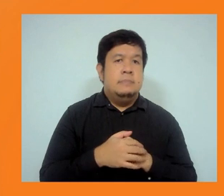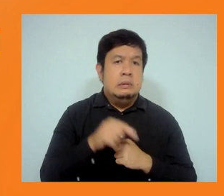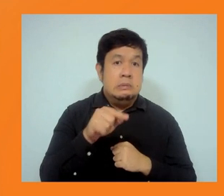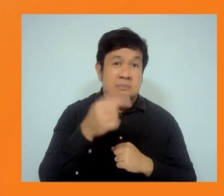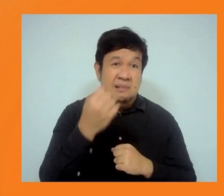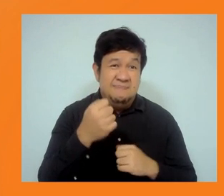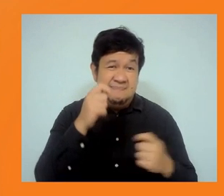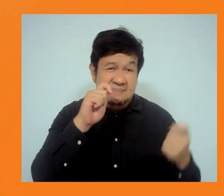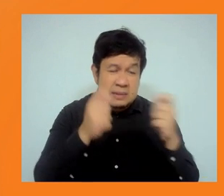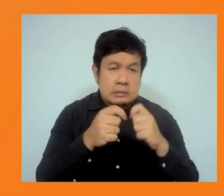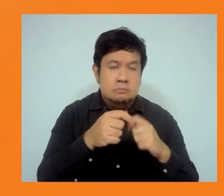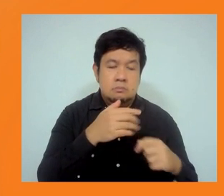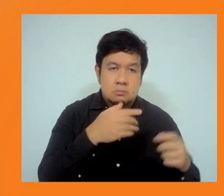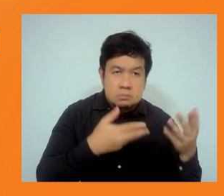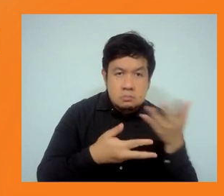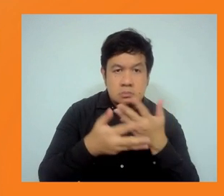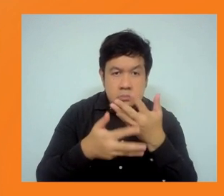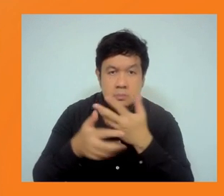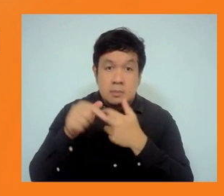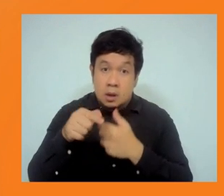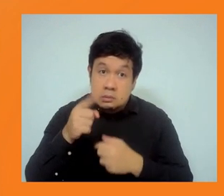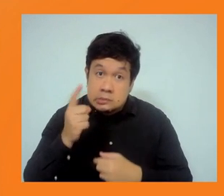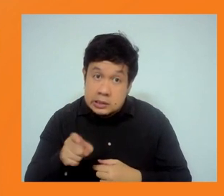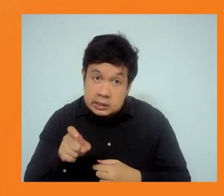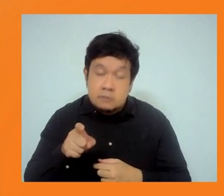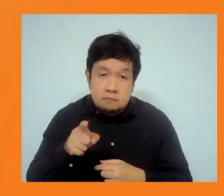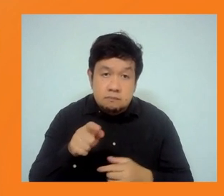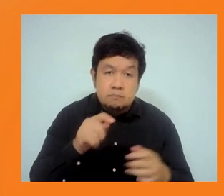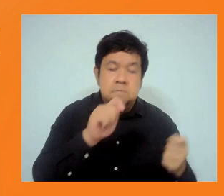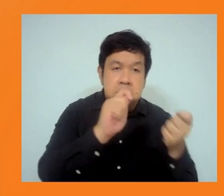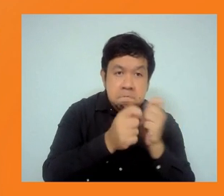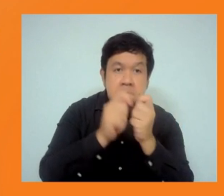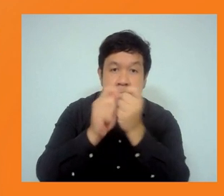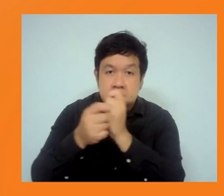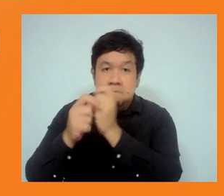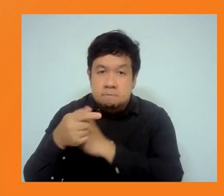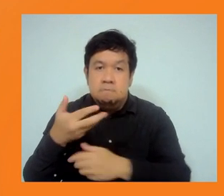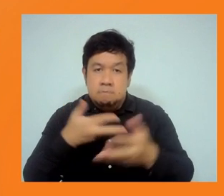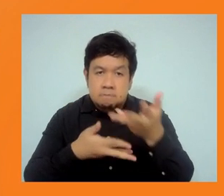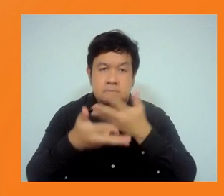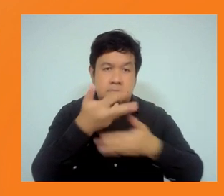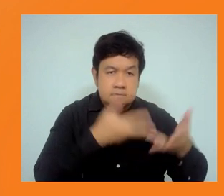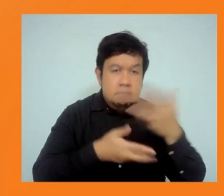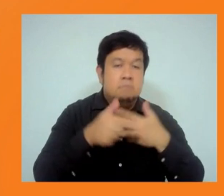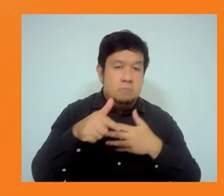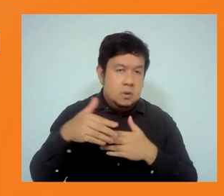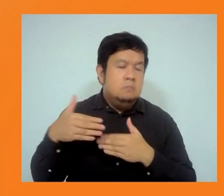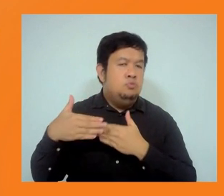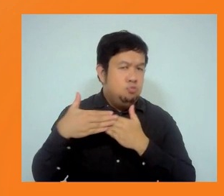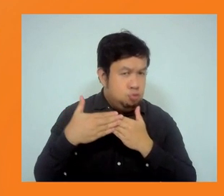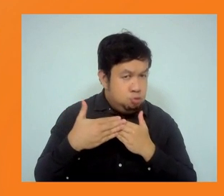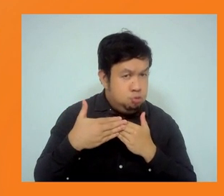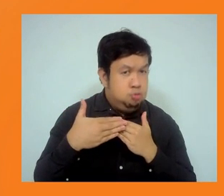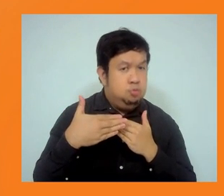and the culture that we're working in. And it really does need to continue all the way through project preparation and implementation. And I think this is an area